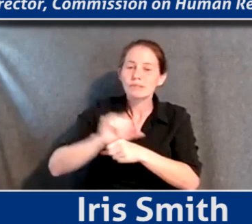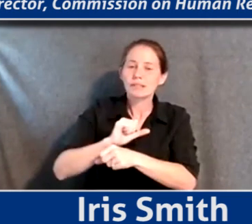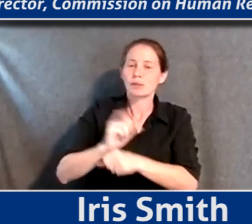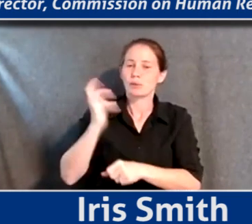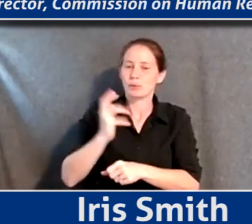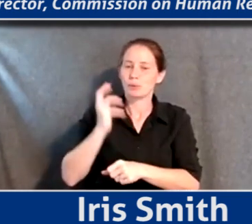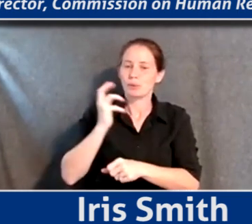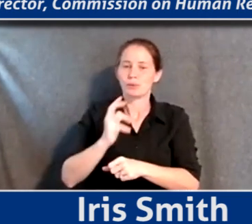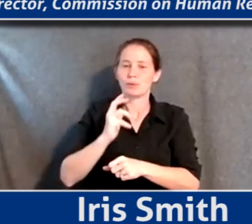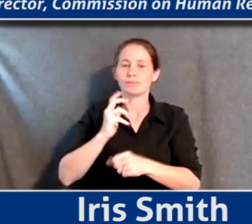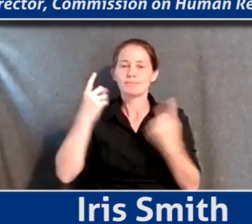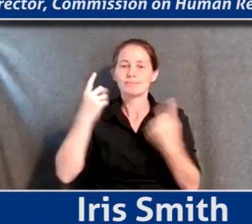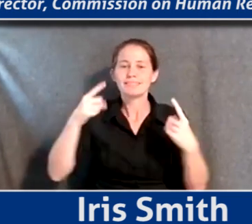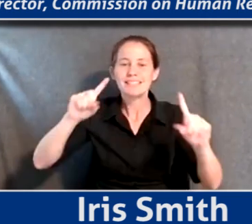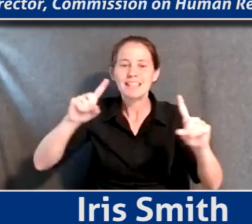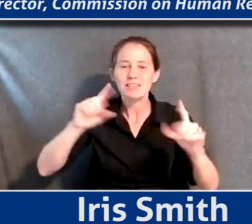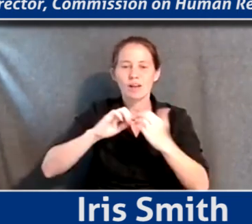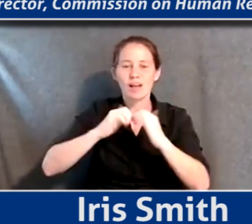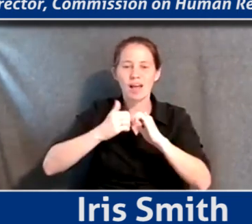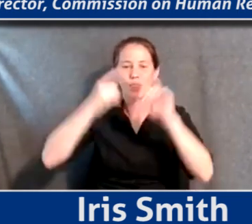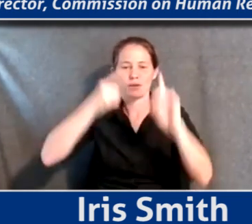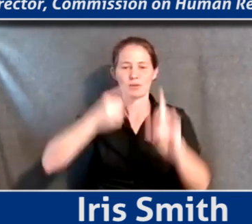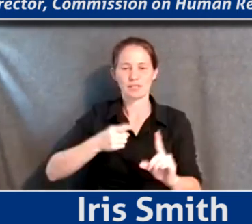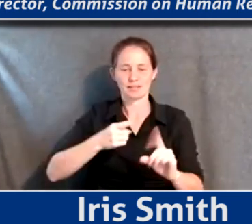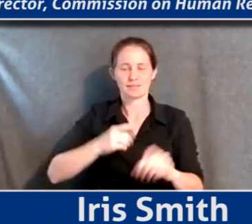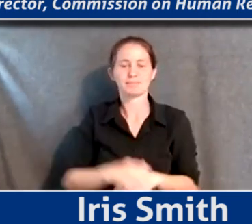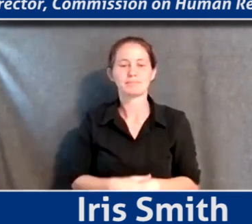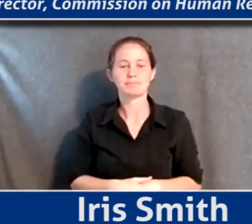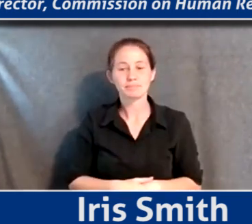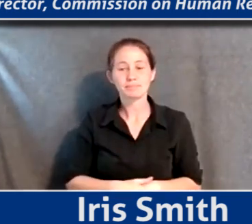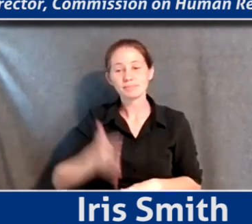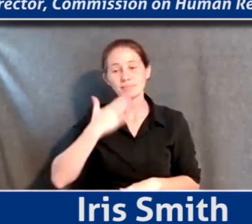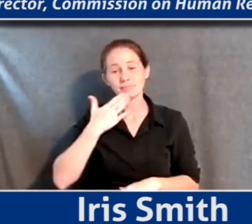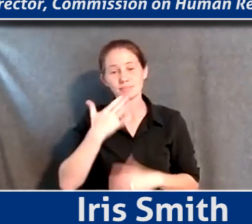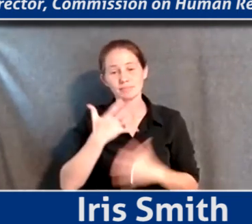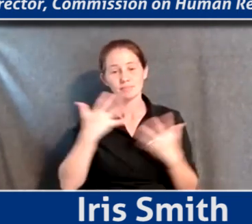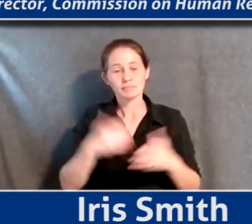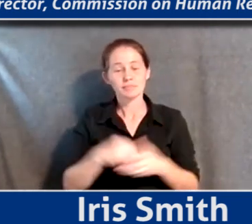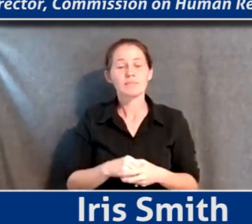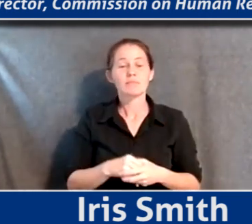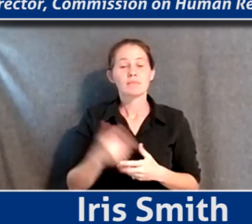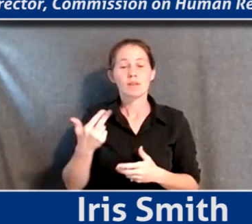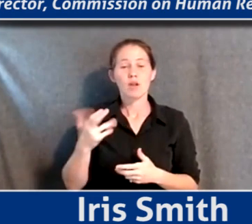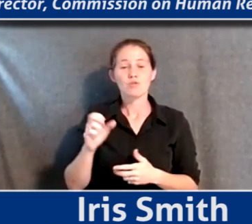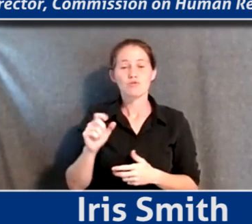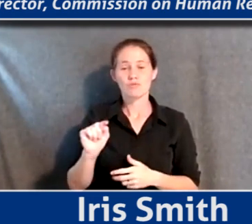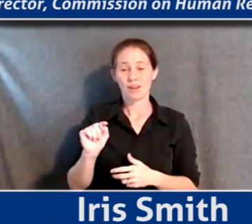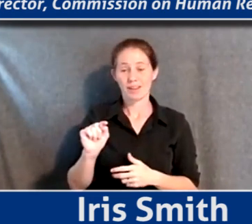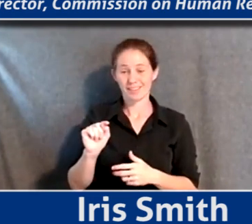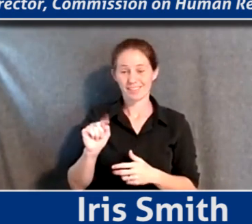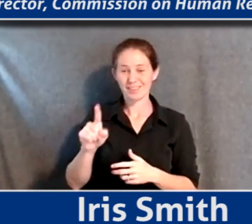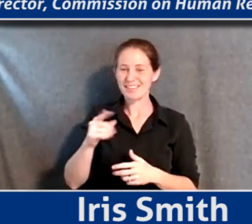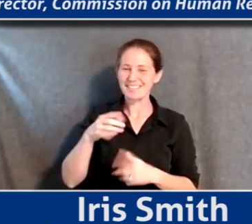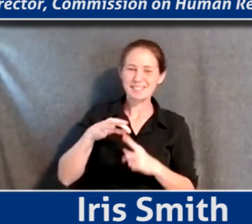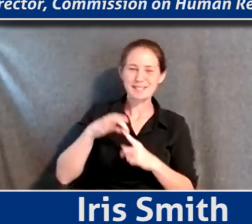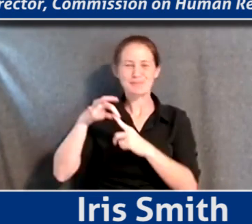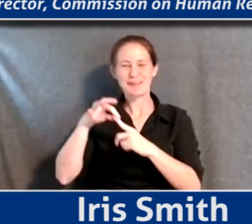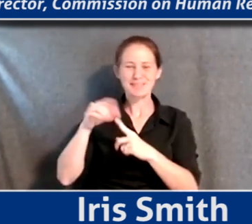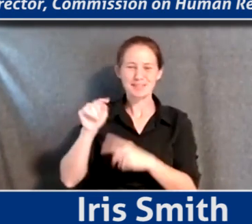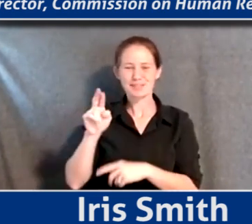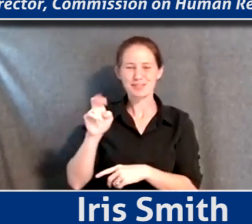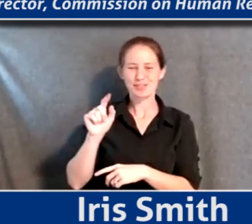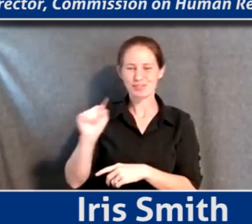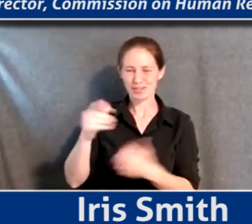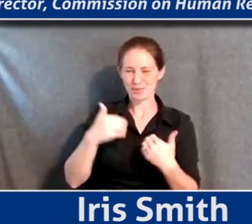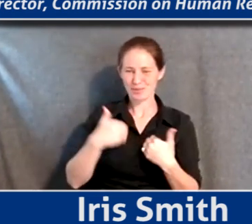intended for them to live their best lives. Thank you so much, Megan. Grant, how about you, man? We've got a special treat today. We've got the resilience team.